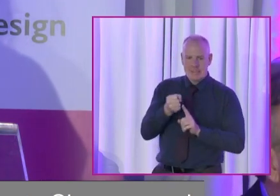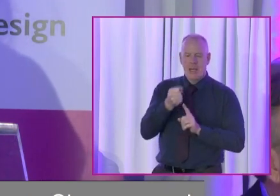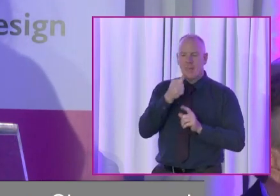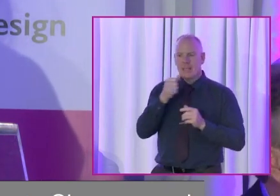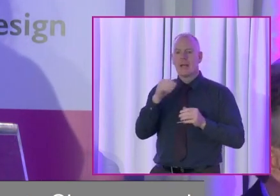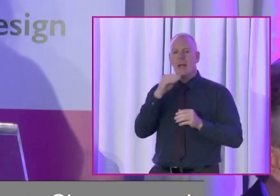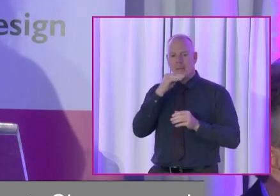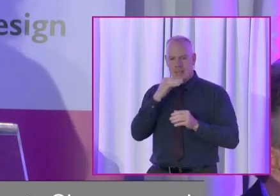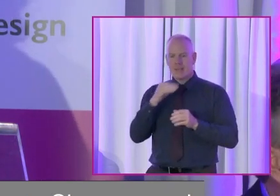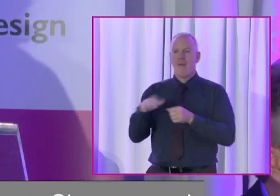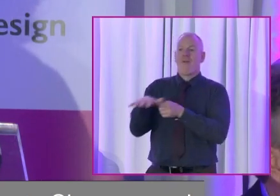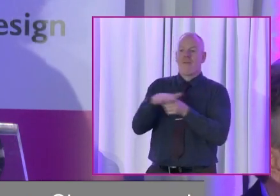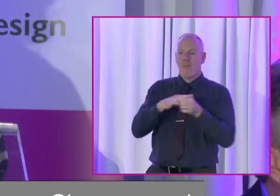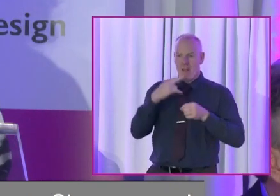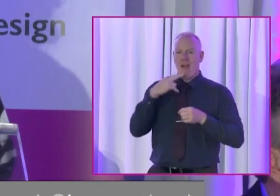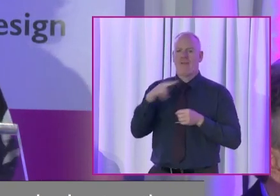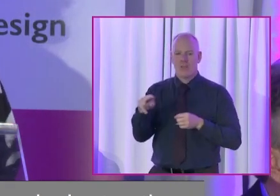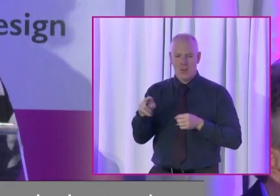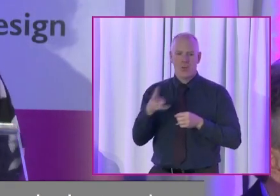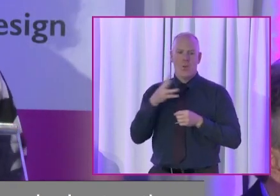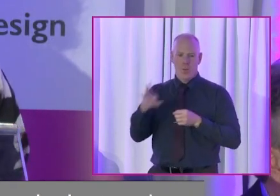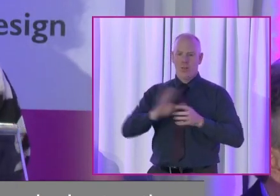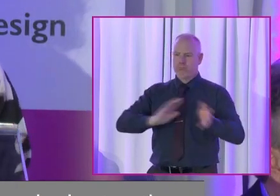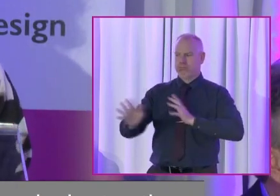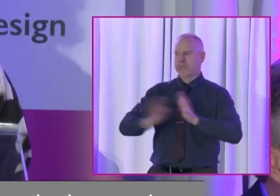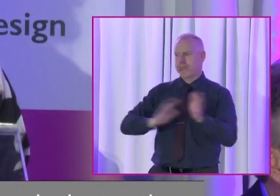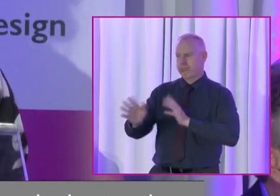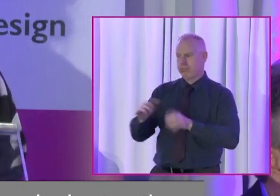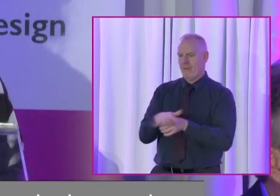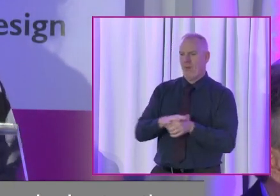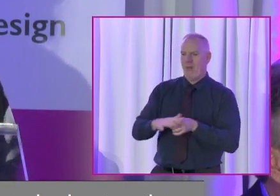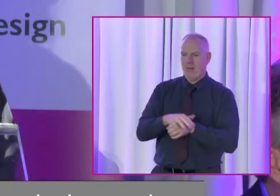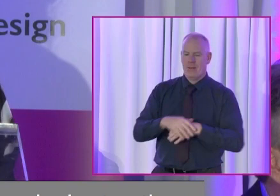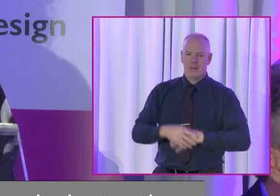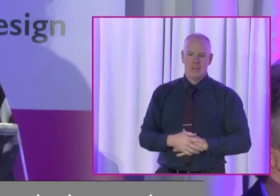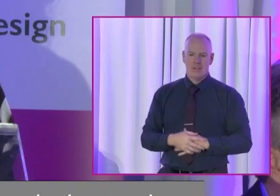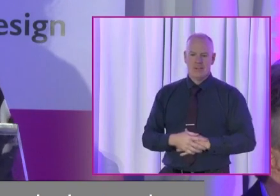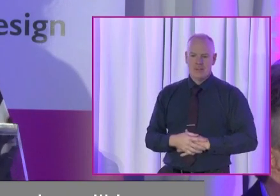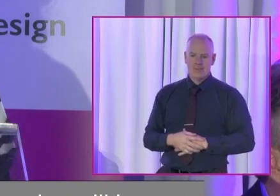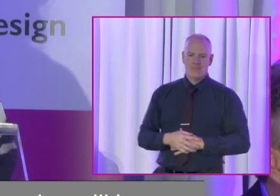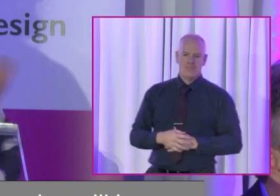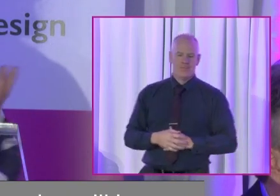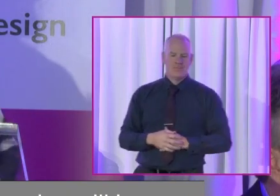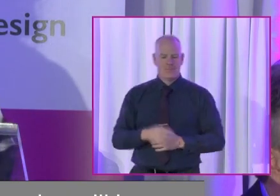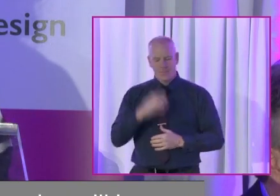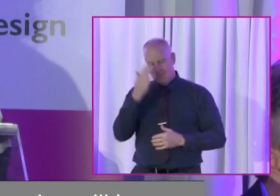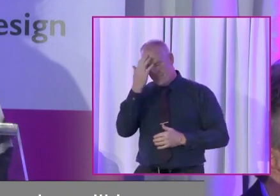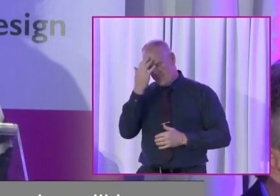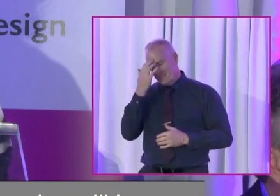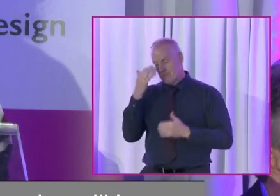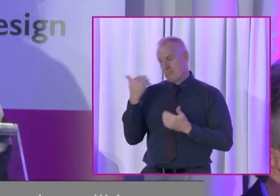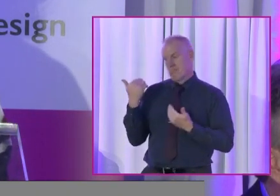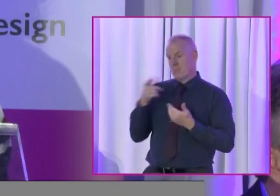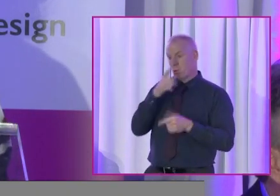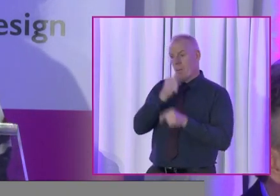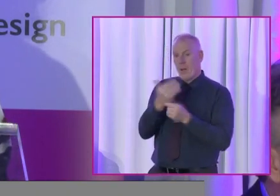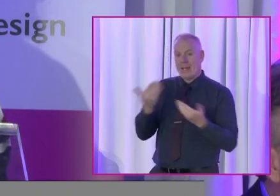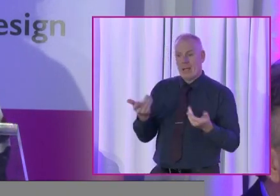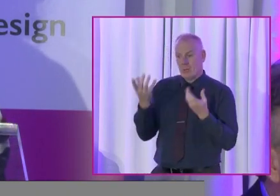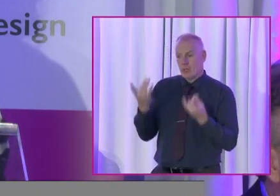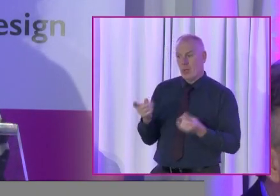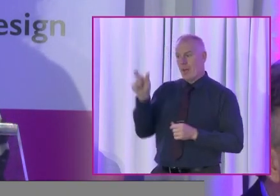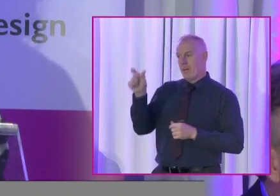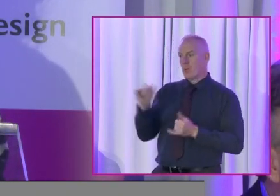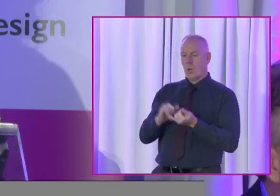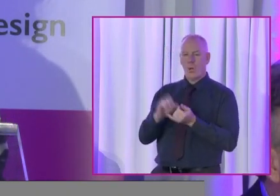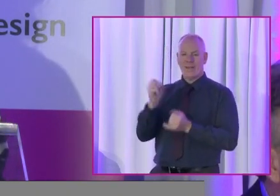that does mean that our entire afternoon session will have ISL interpretation. Our session now is being chaired by